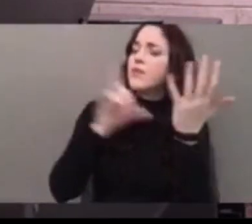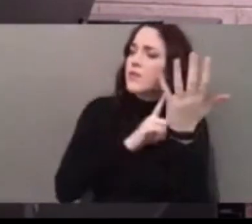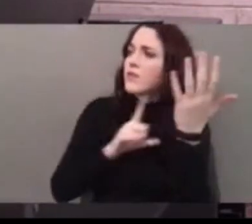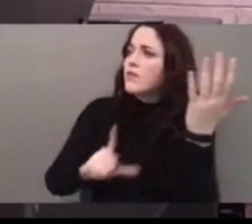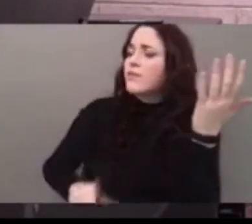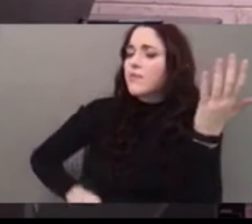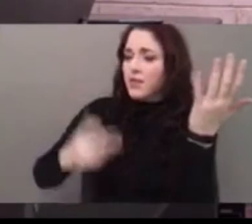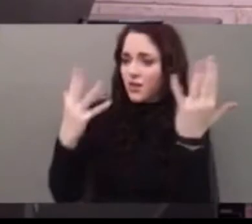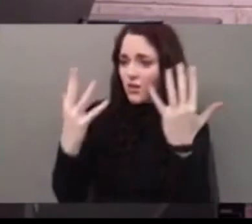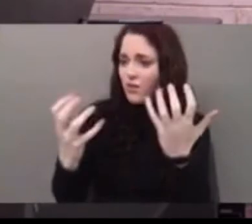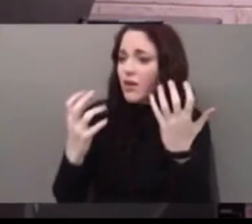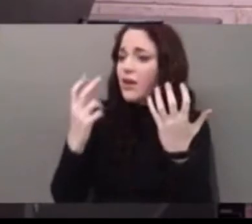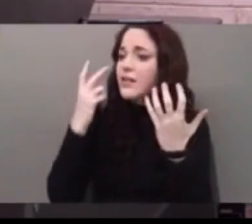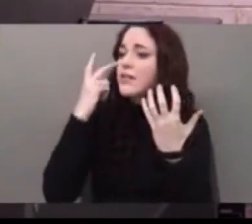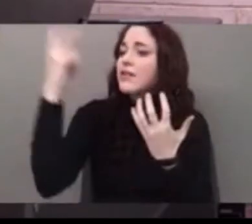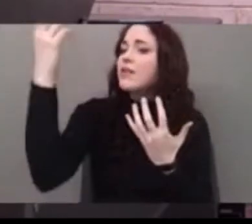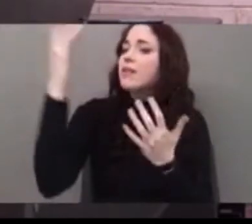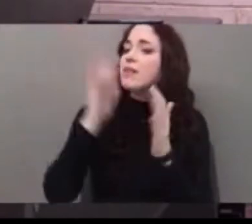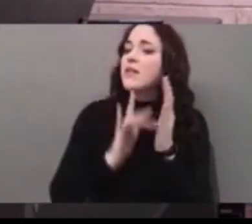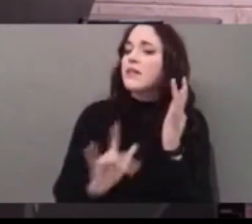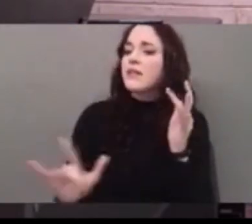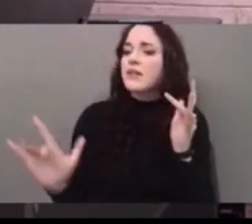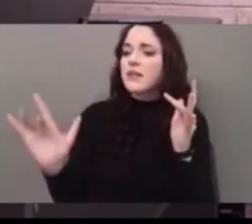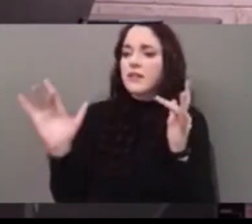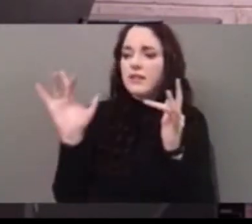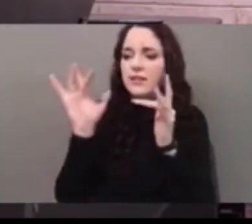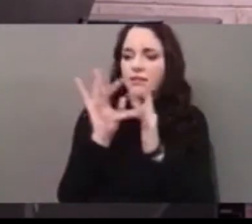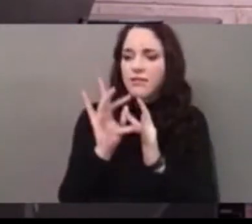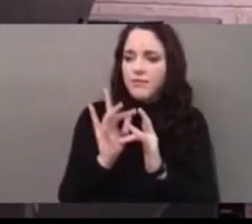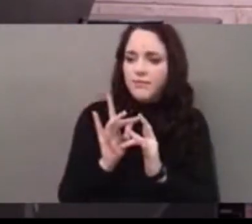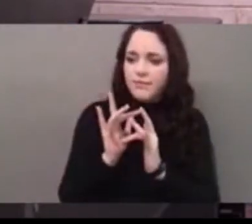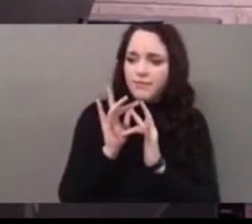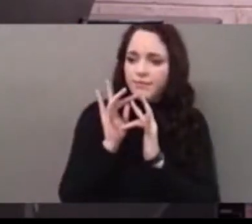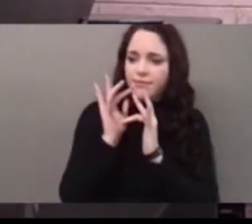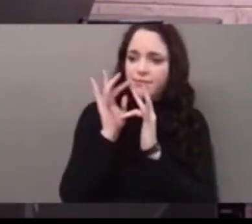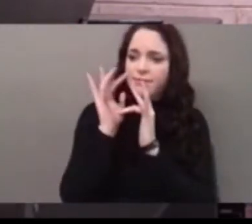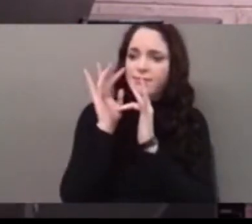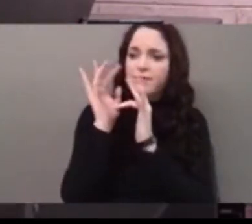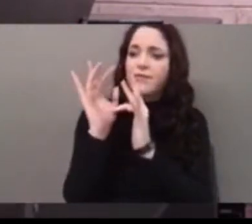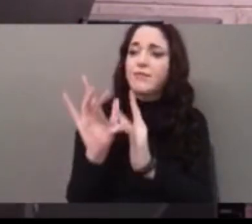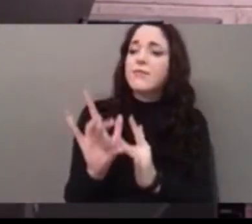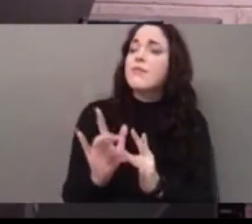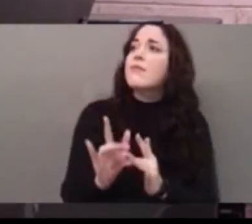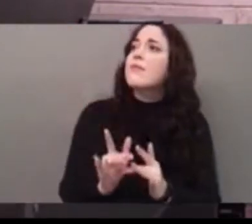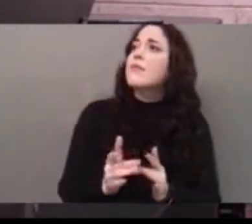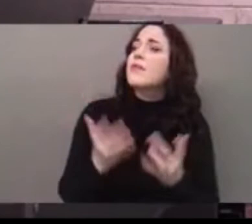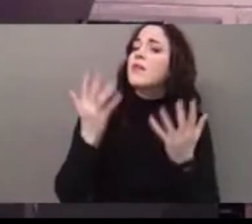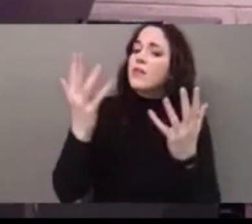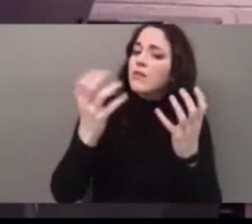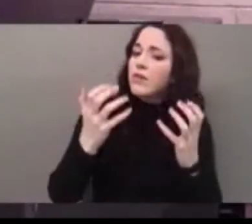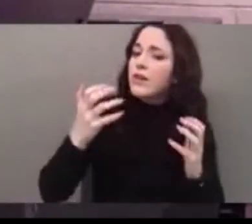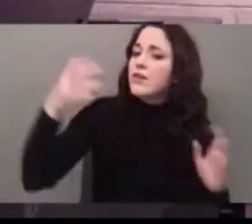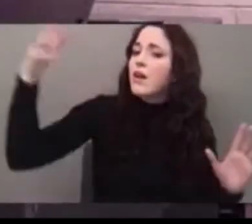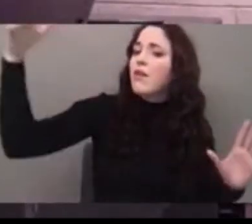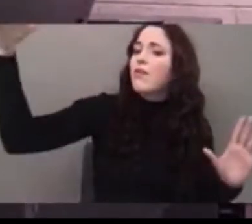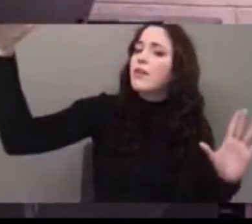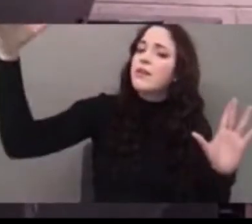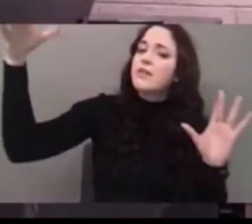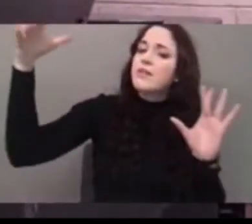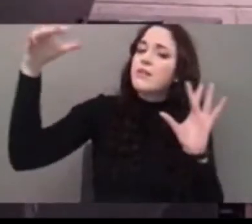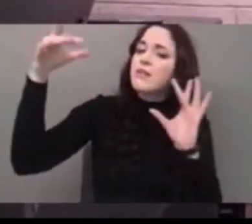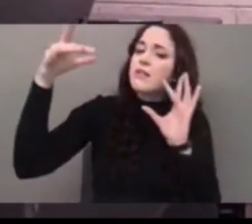to see Jesus. To reach out and